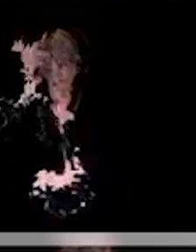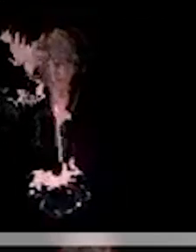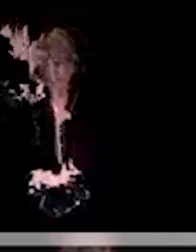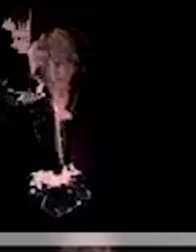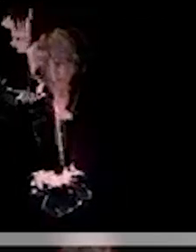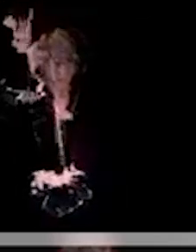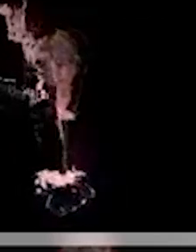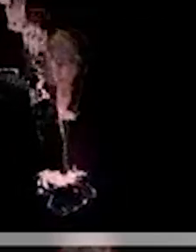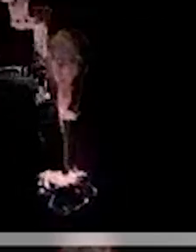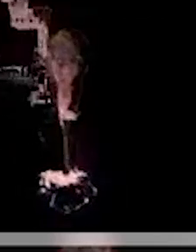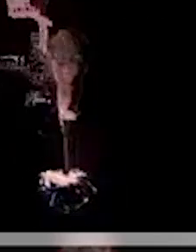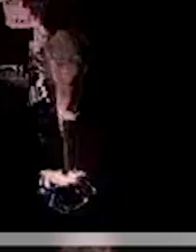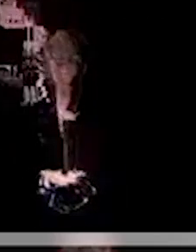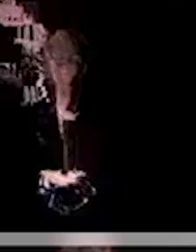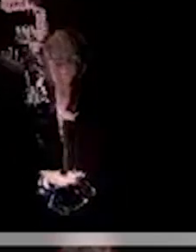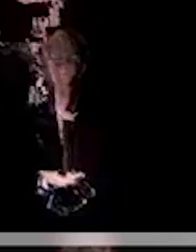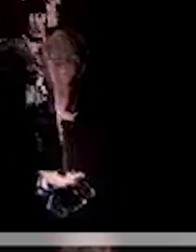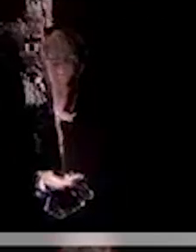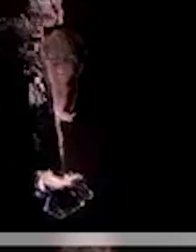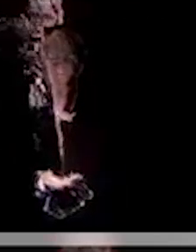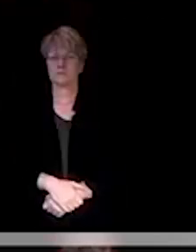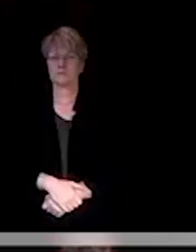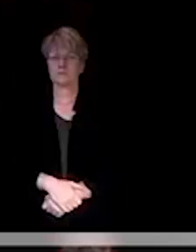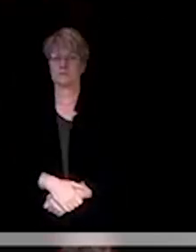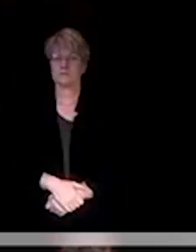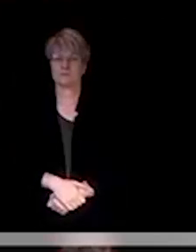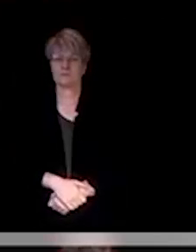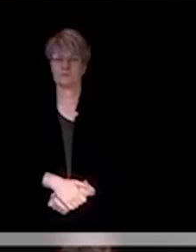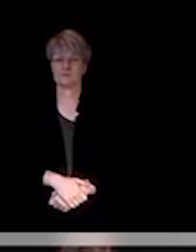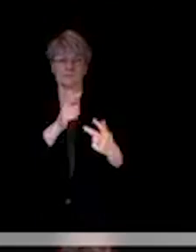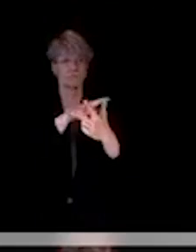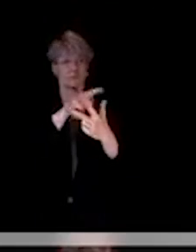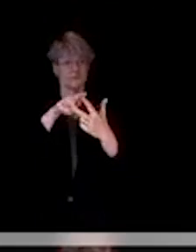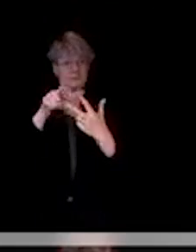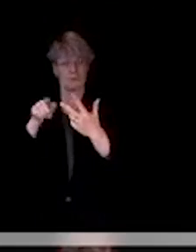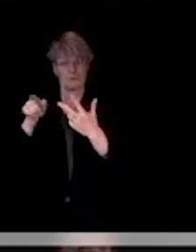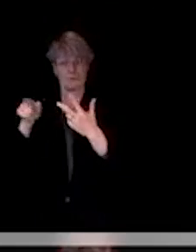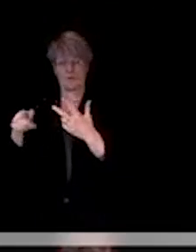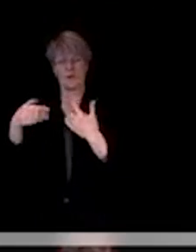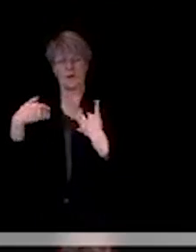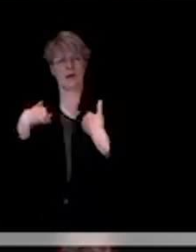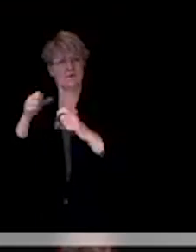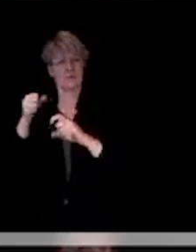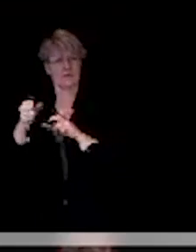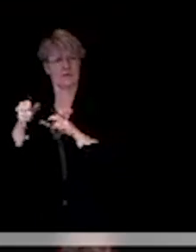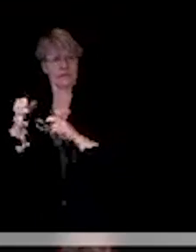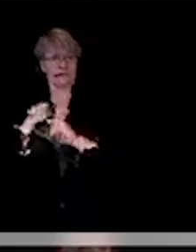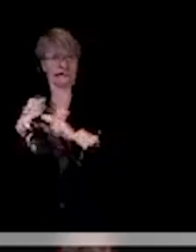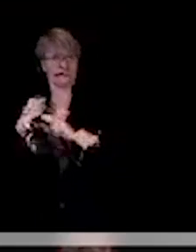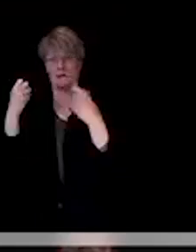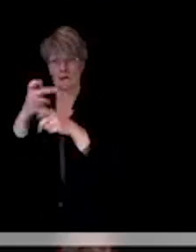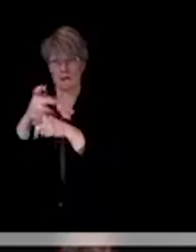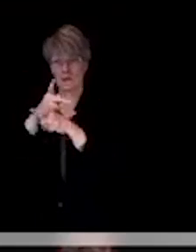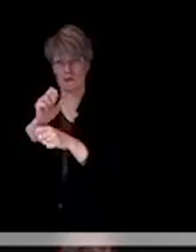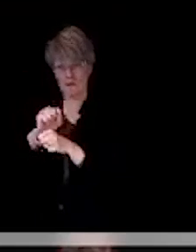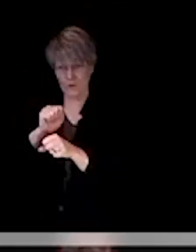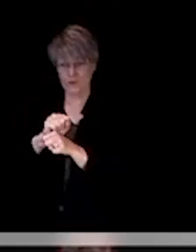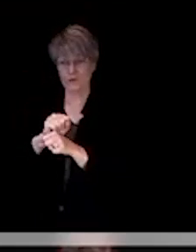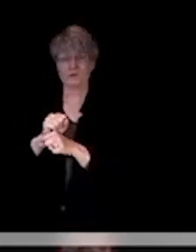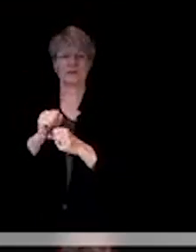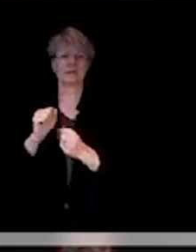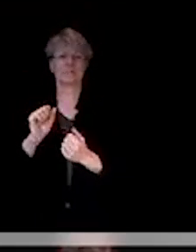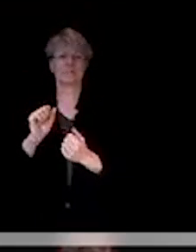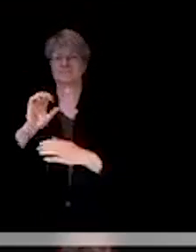measures including impact on healthcare workers, our congregate settings, and it also